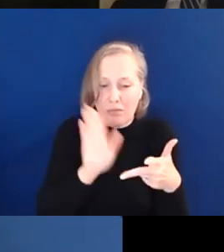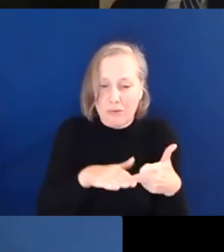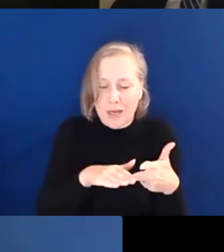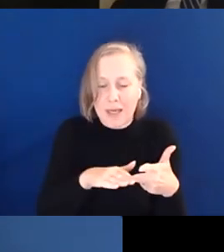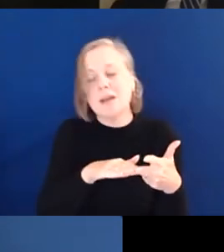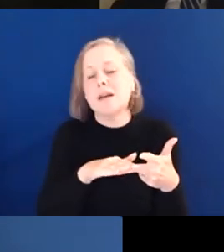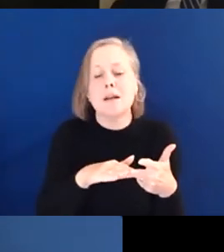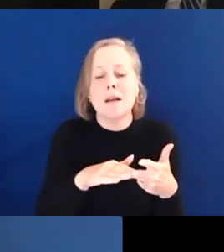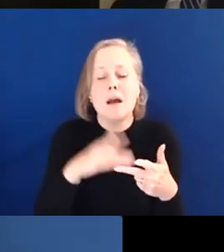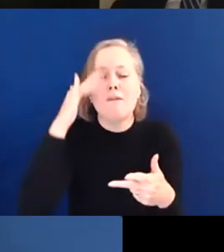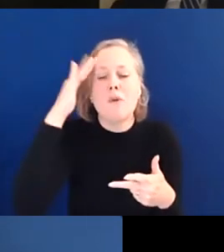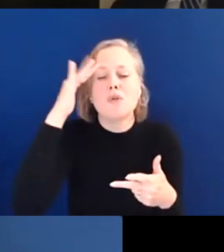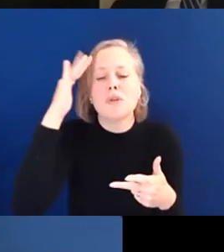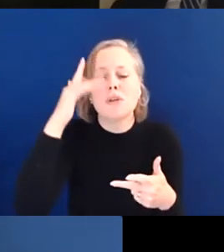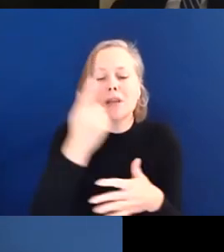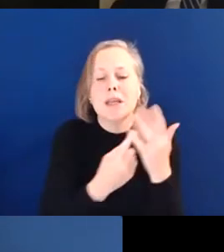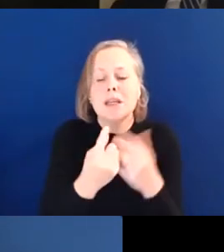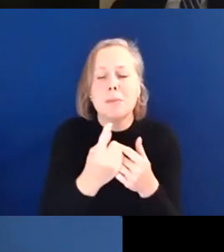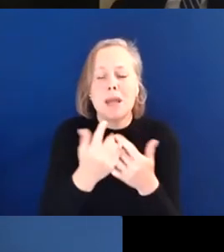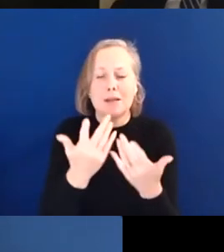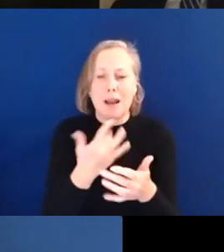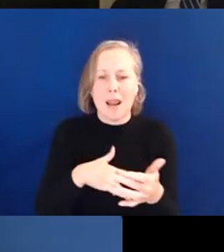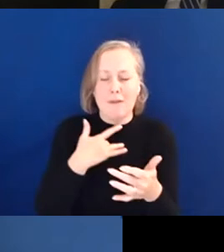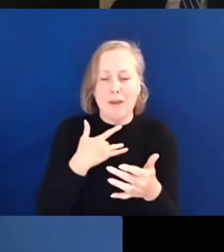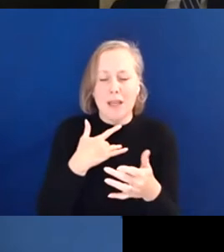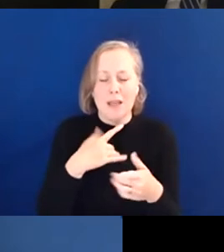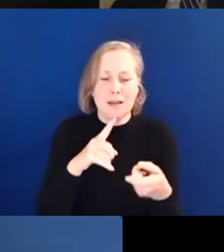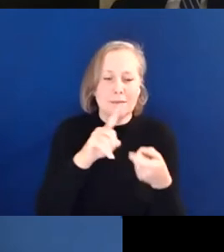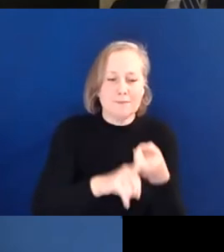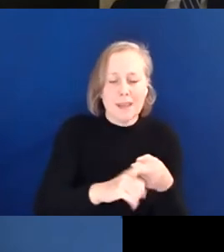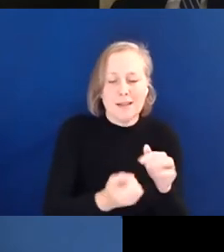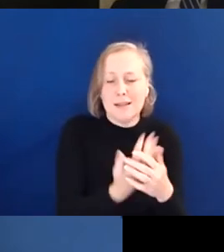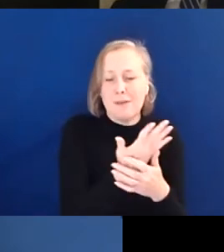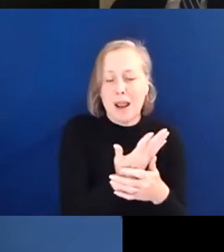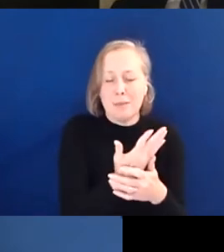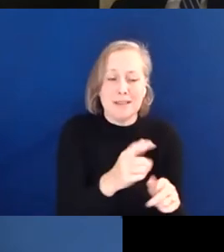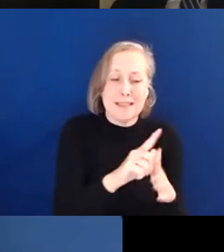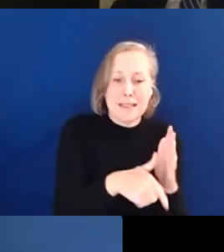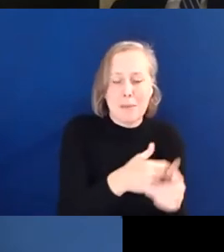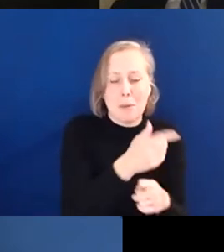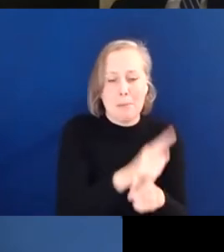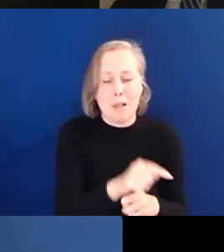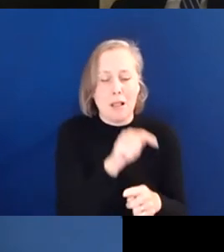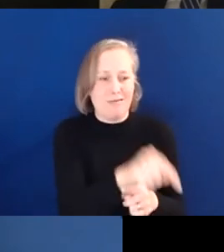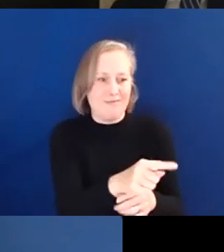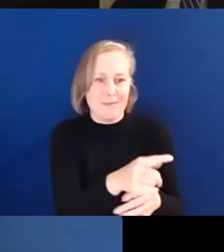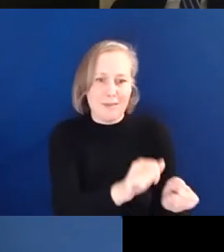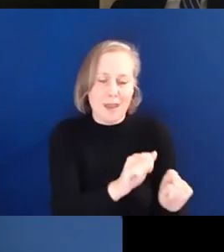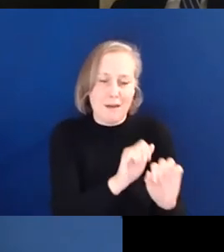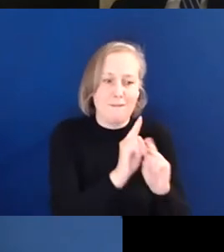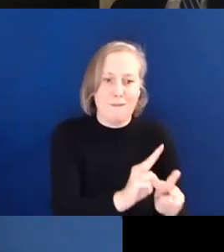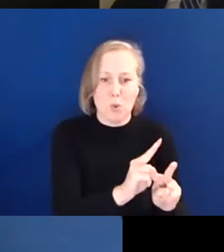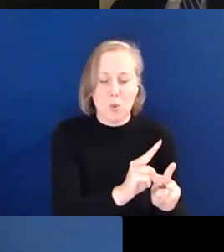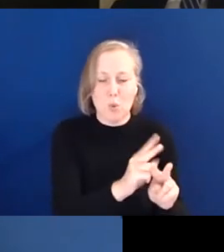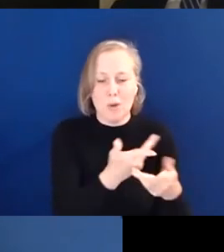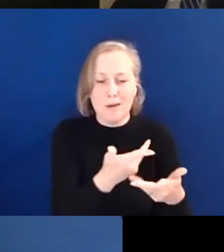importa To how and biggest is, are seen everyday debate development